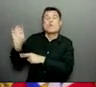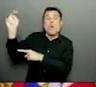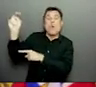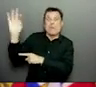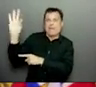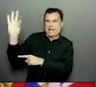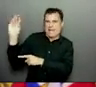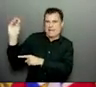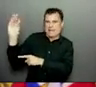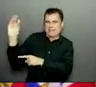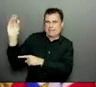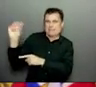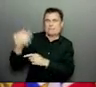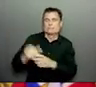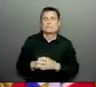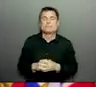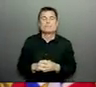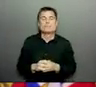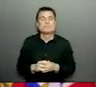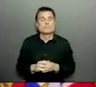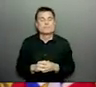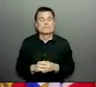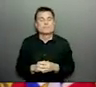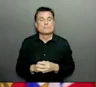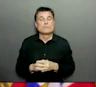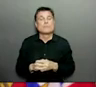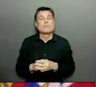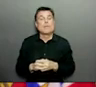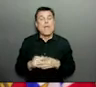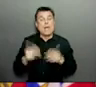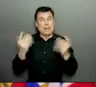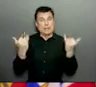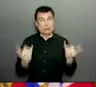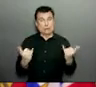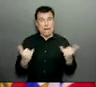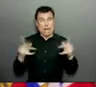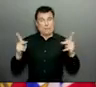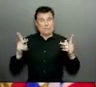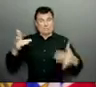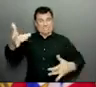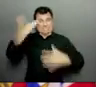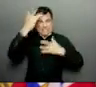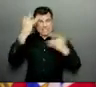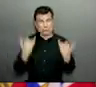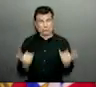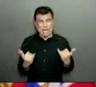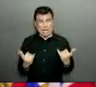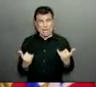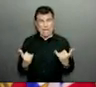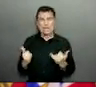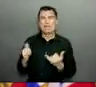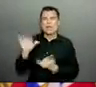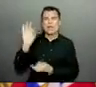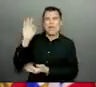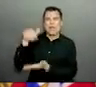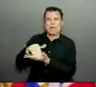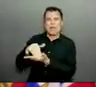We now have 9,718 active cases in all areas of the province,